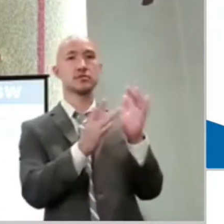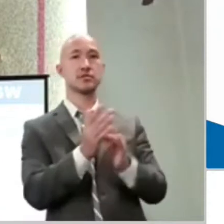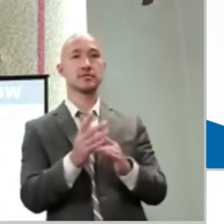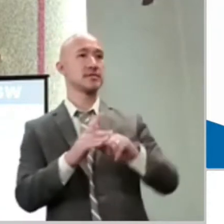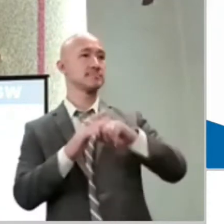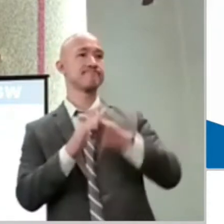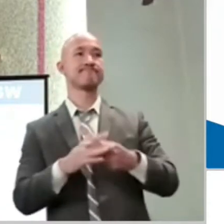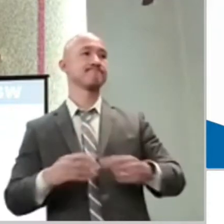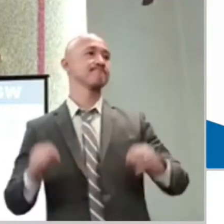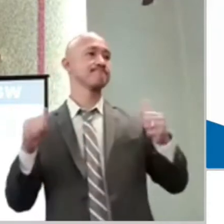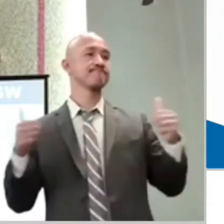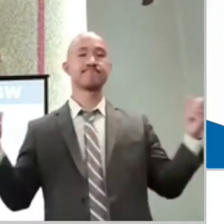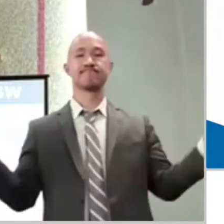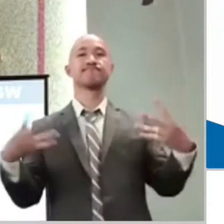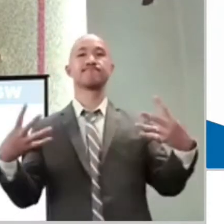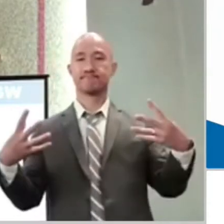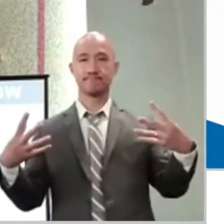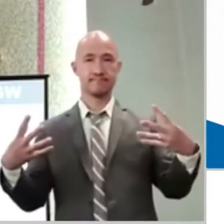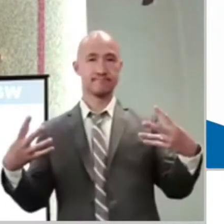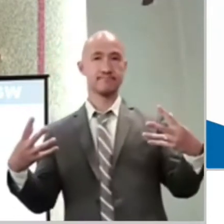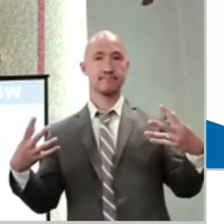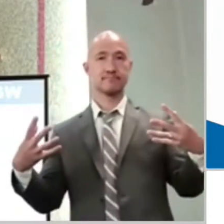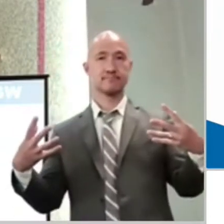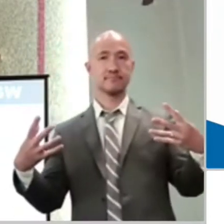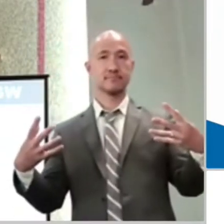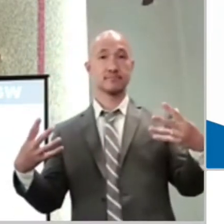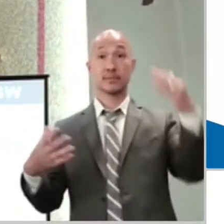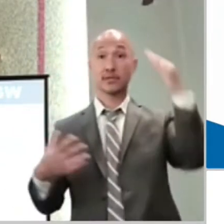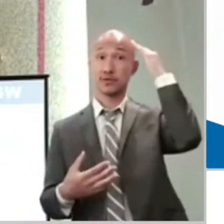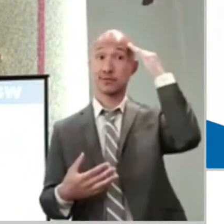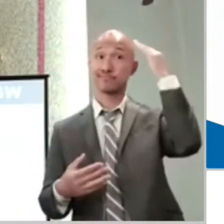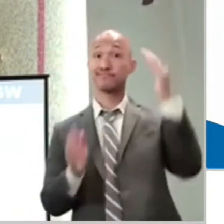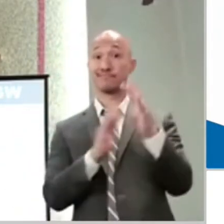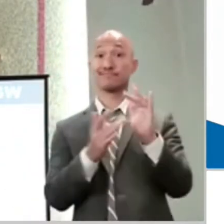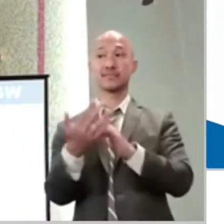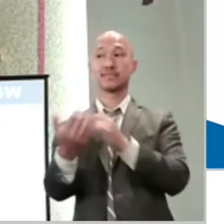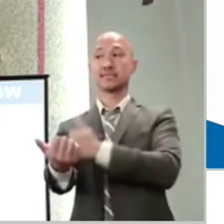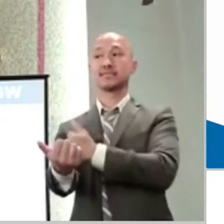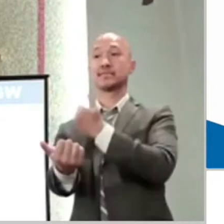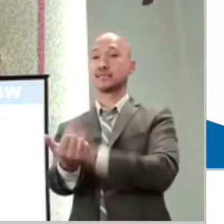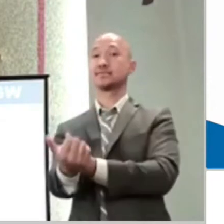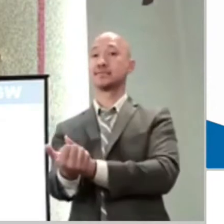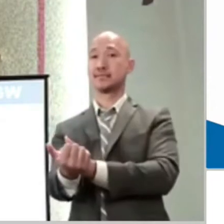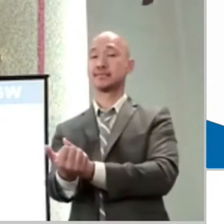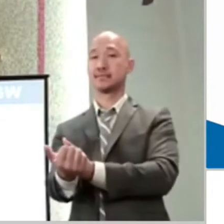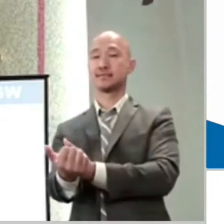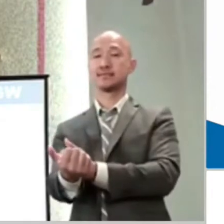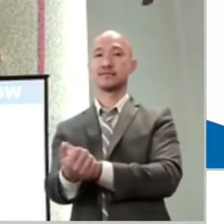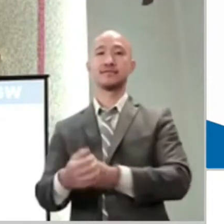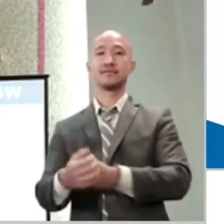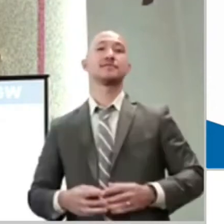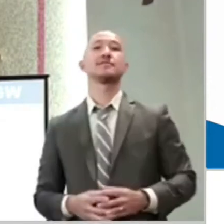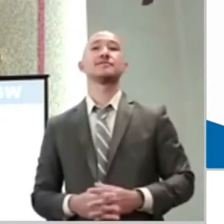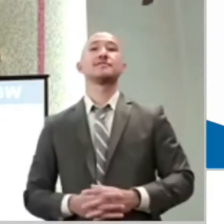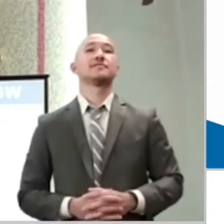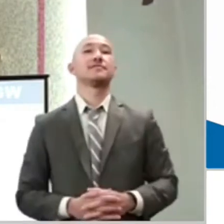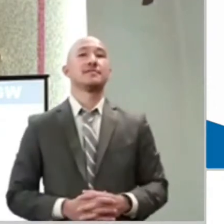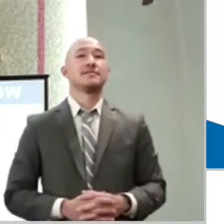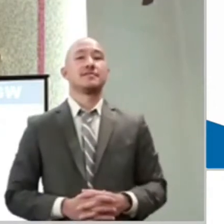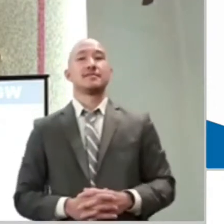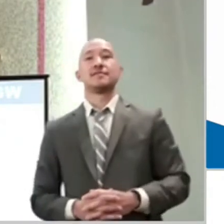cow in front of Jesus, because they know what's coming. So the evil spirits right away